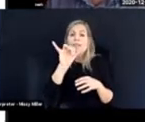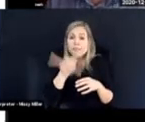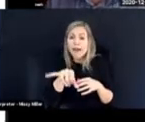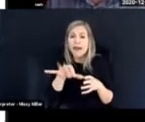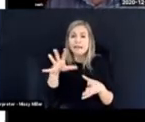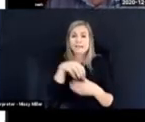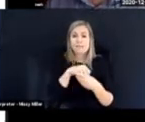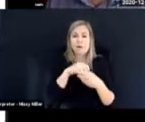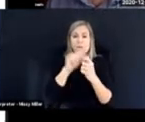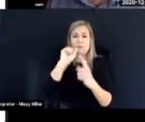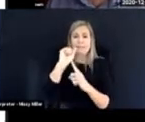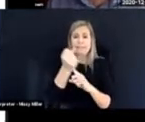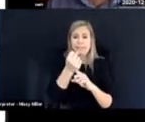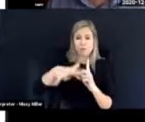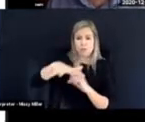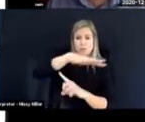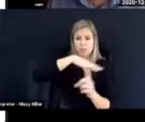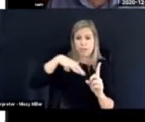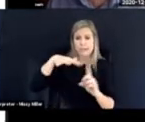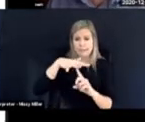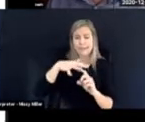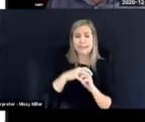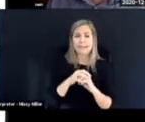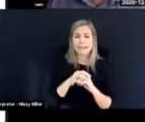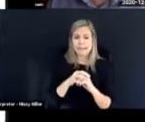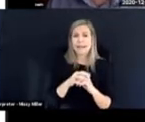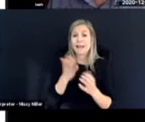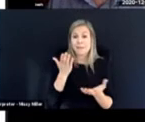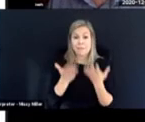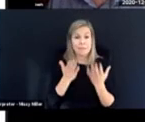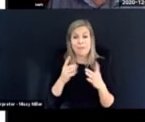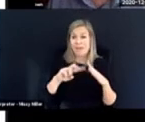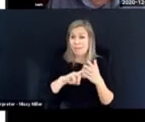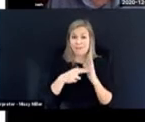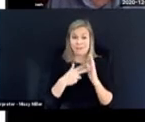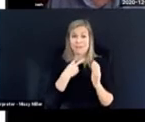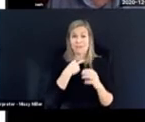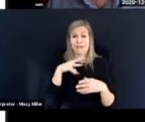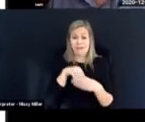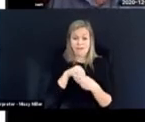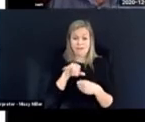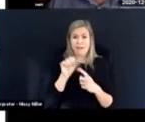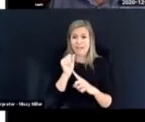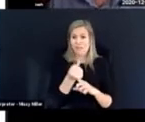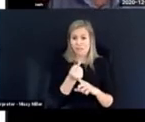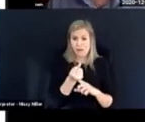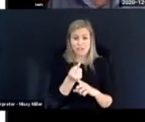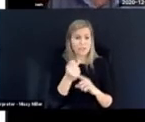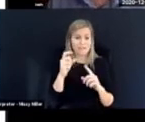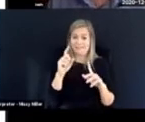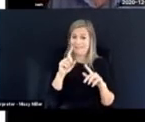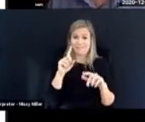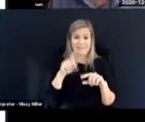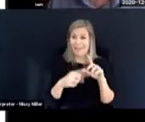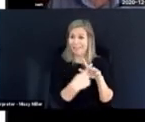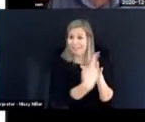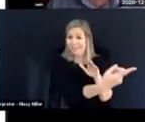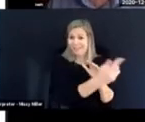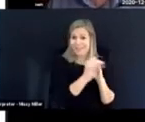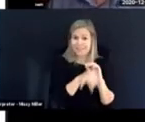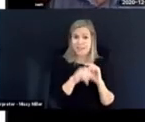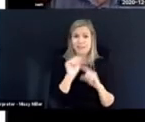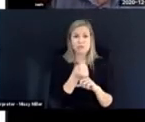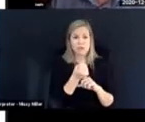built into the situation and may be inescapable and have to be allowed